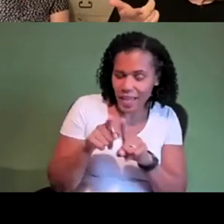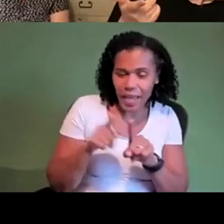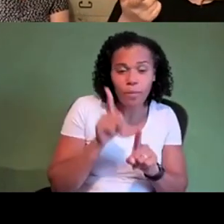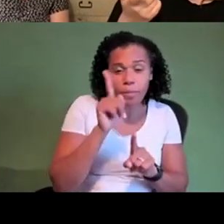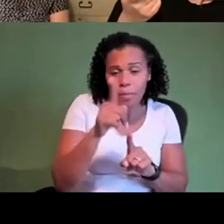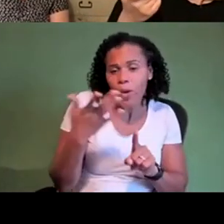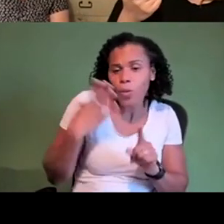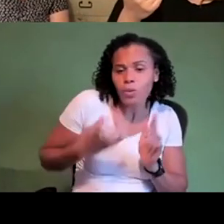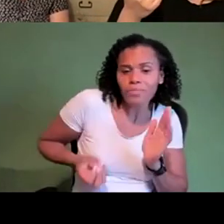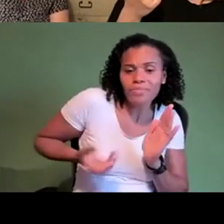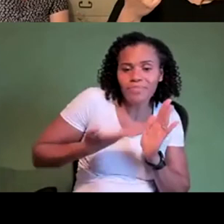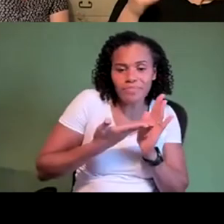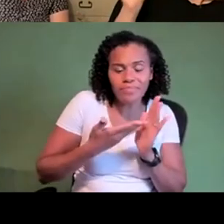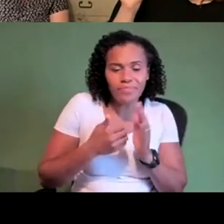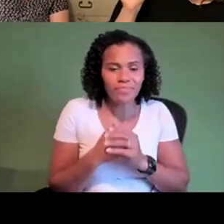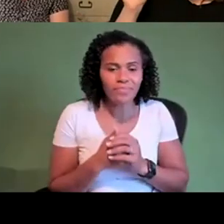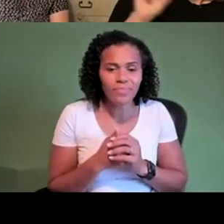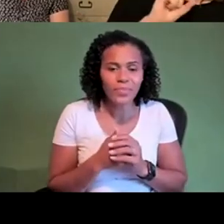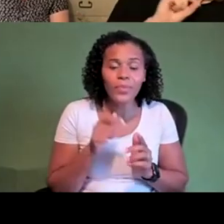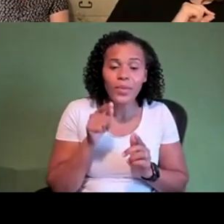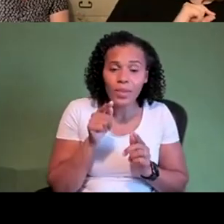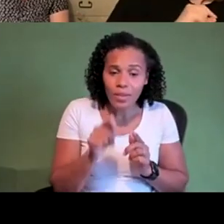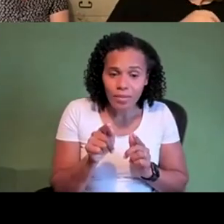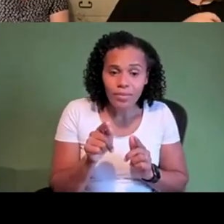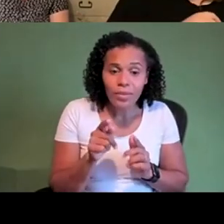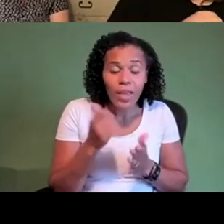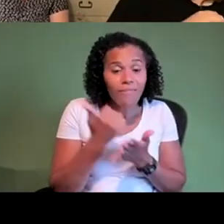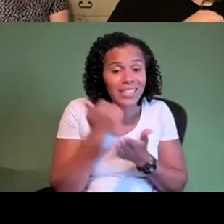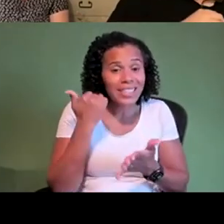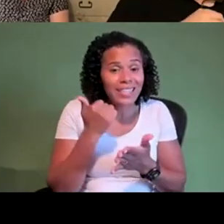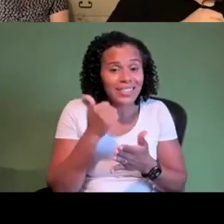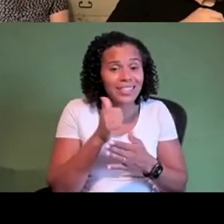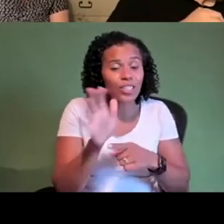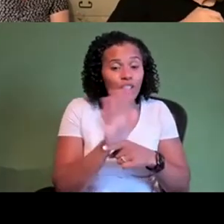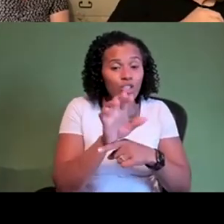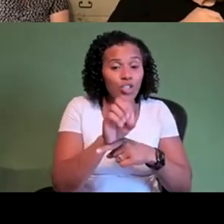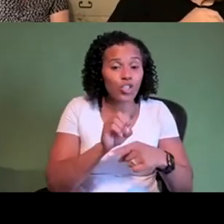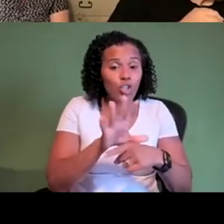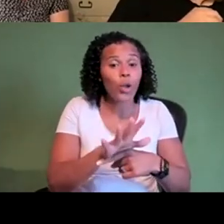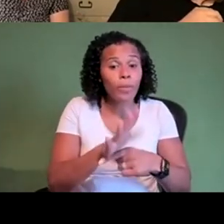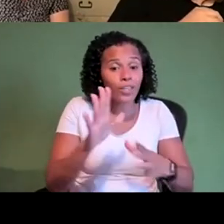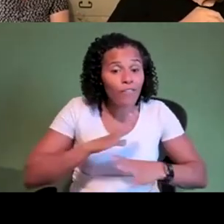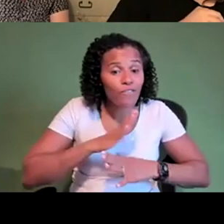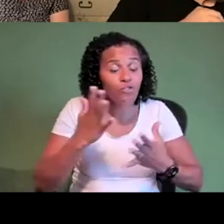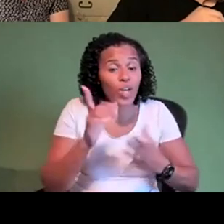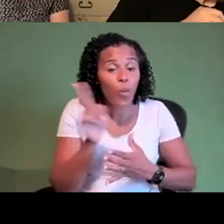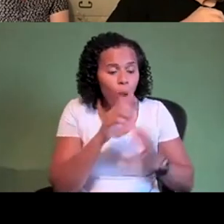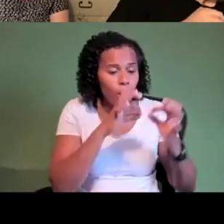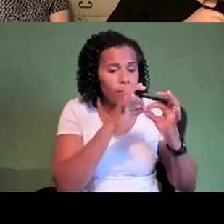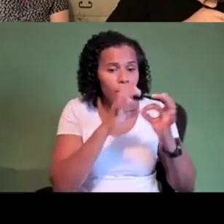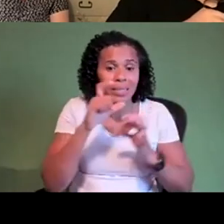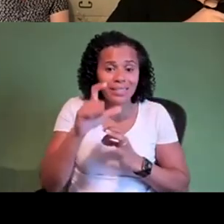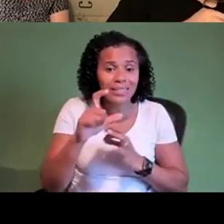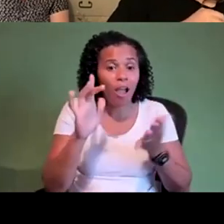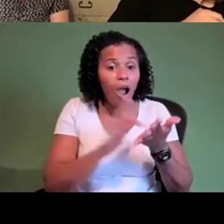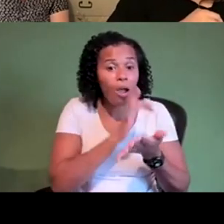um a fantastic documentary which is free on the iplayer for you to watch at the moment is